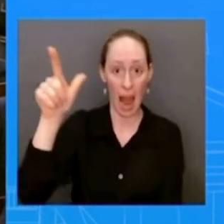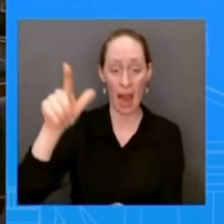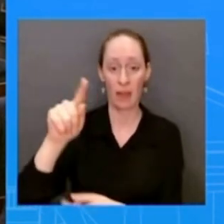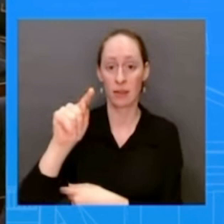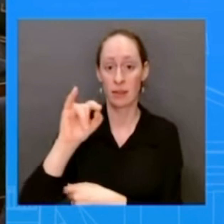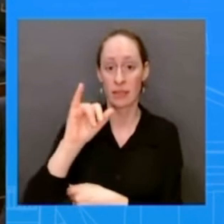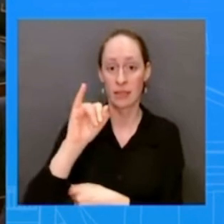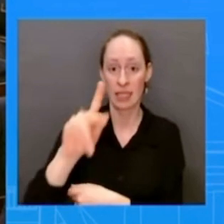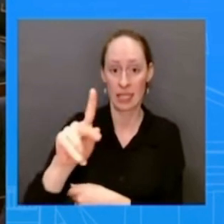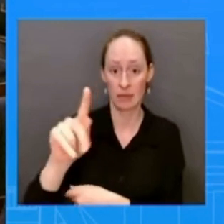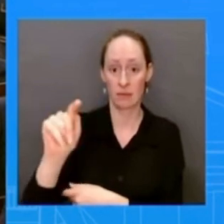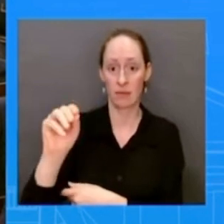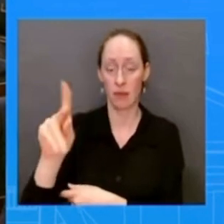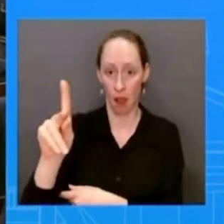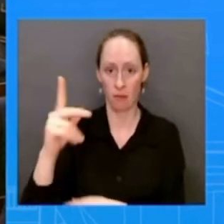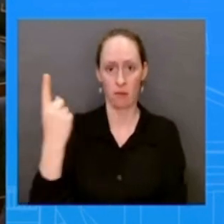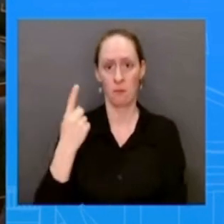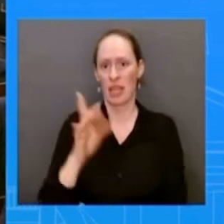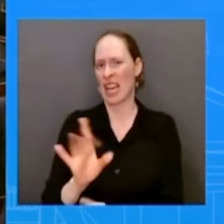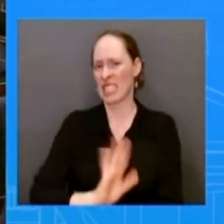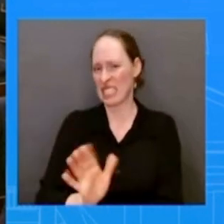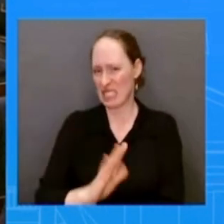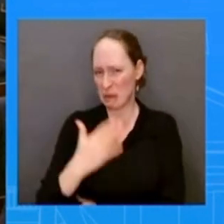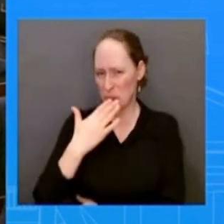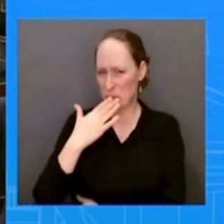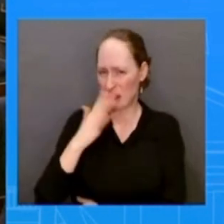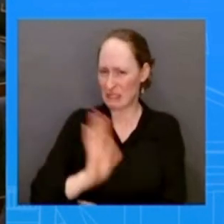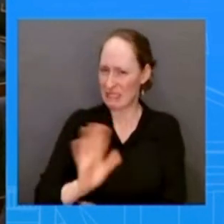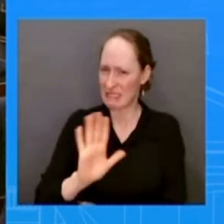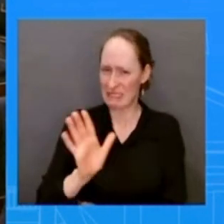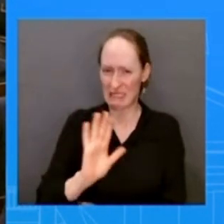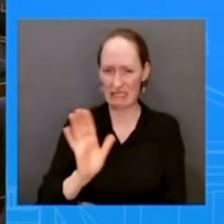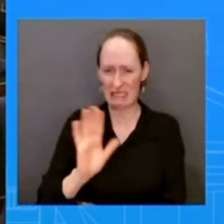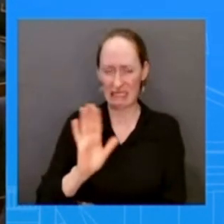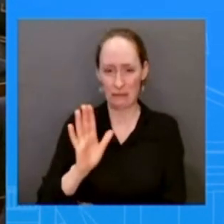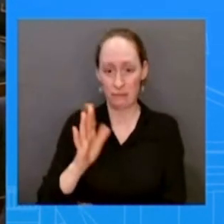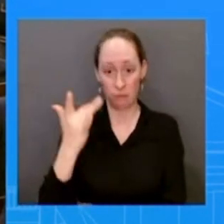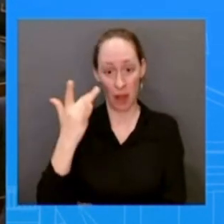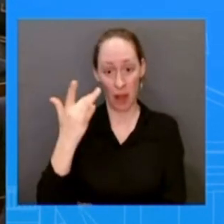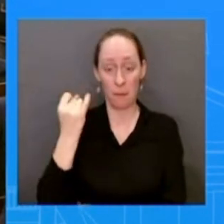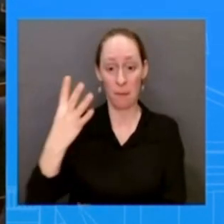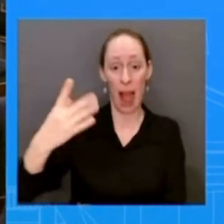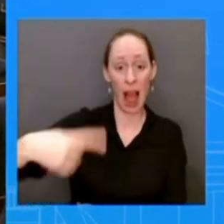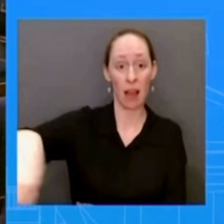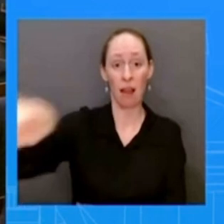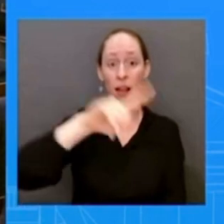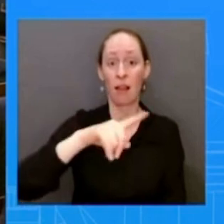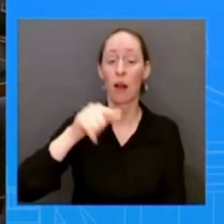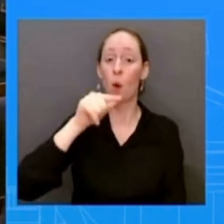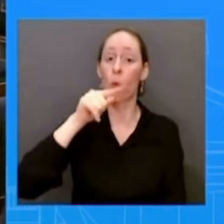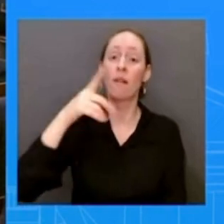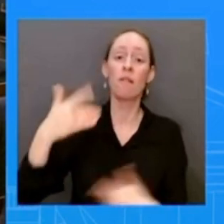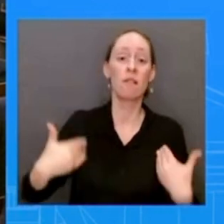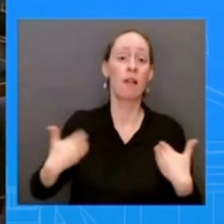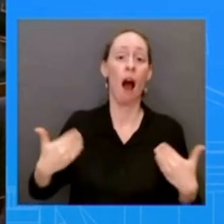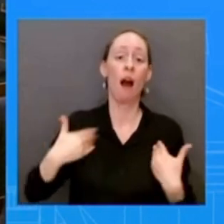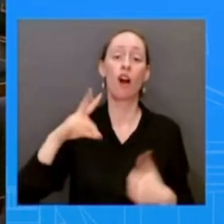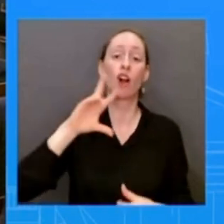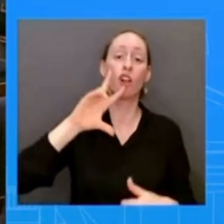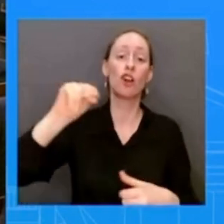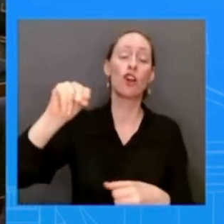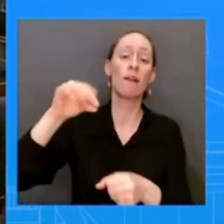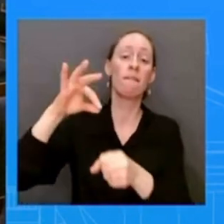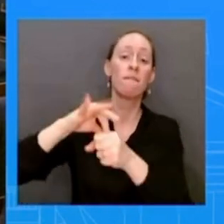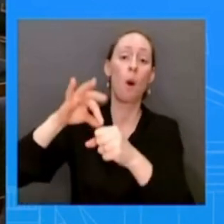which i think many critics have said suggest some level of foot dragging is are these two things related is the political